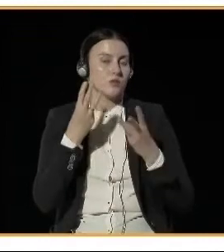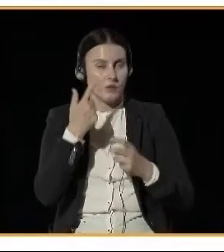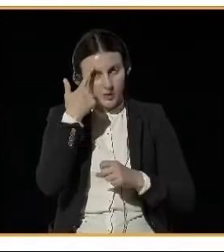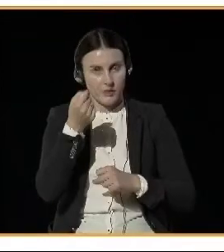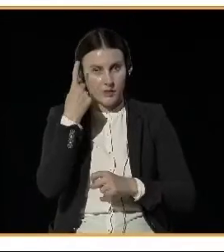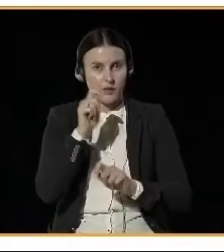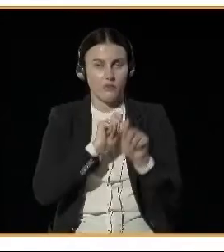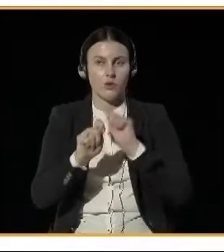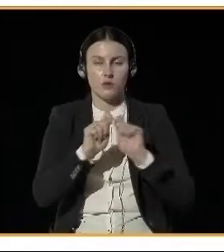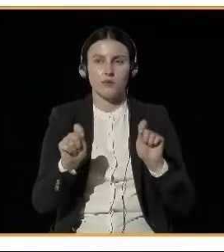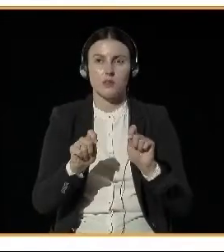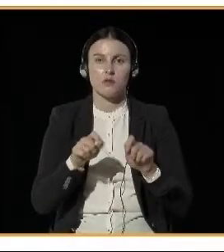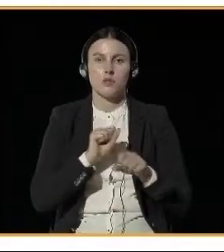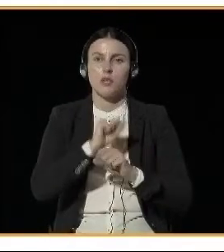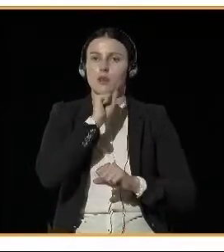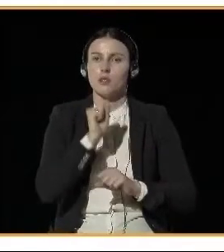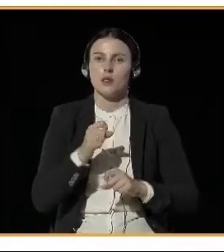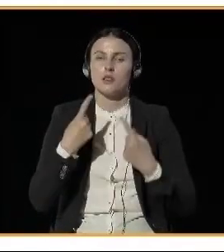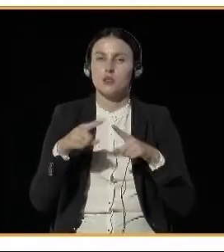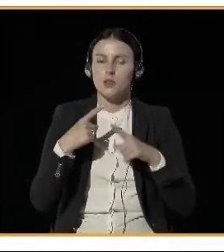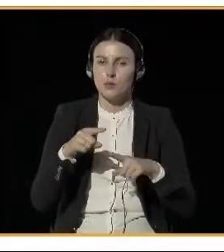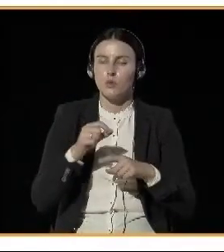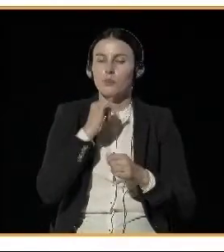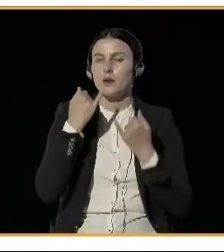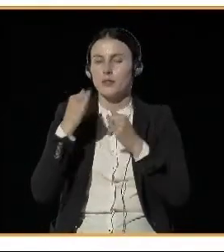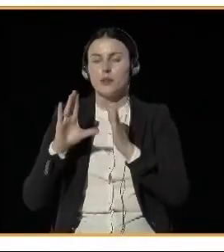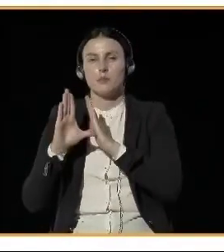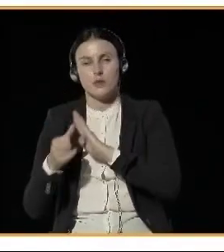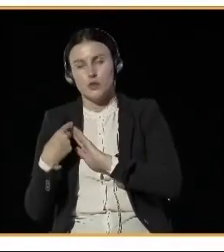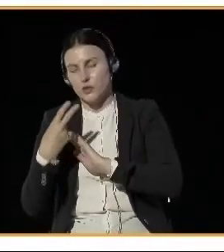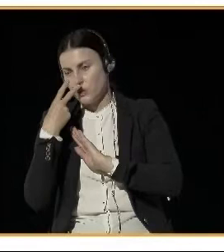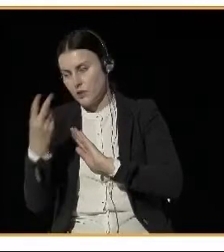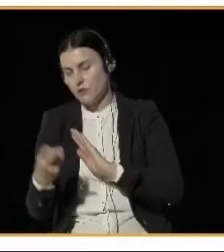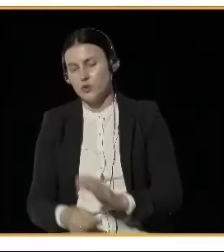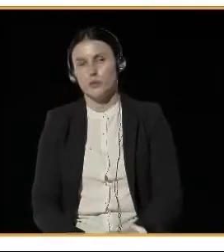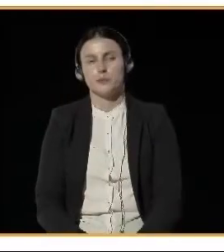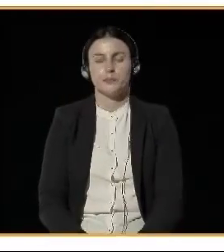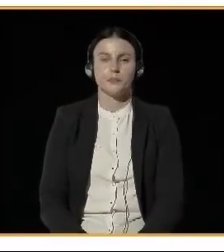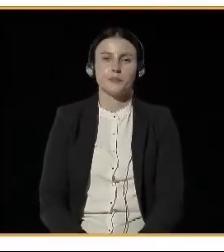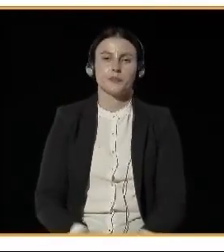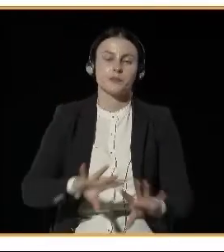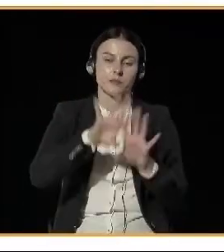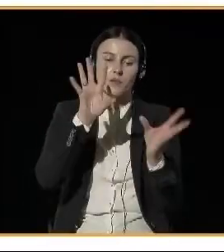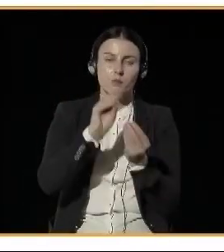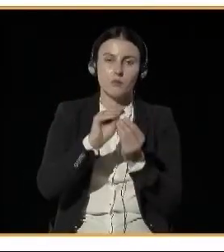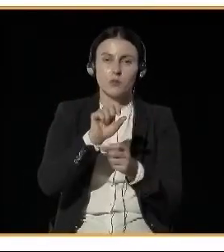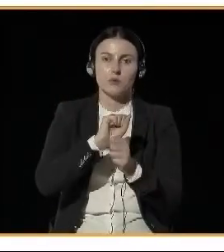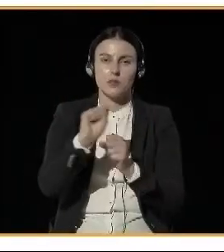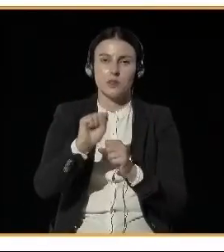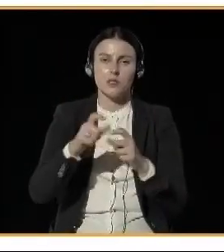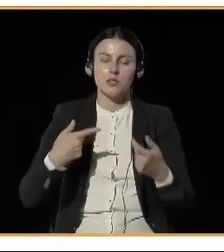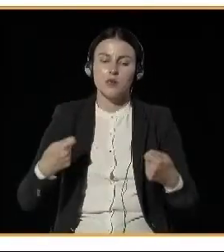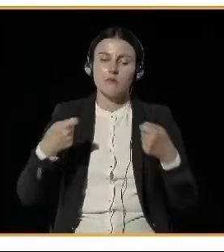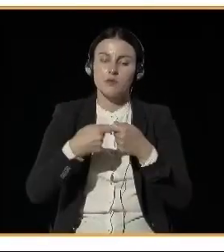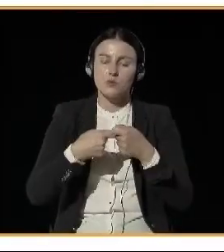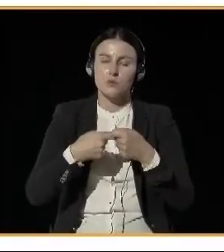Just to sum up, I mean, the close collaboration between the national and local authorities we now have in Norway